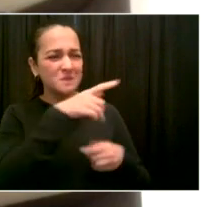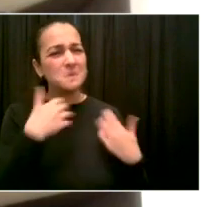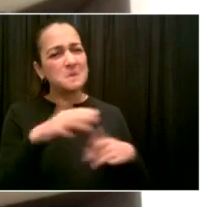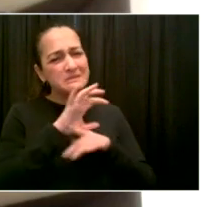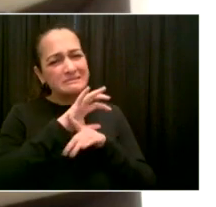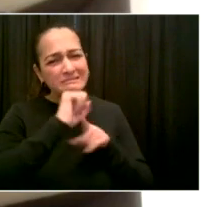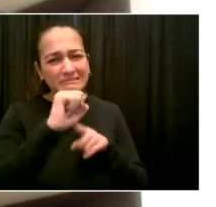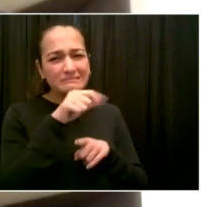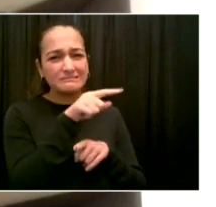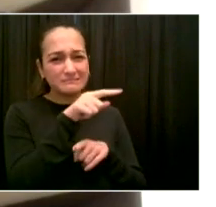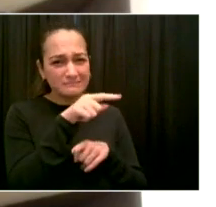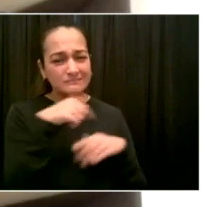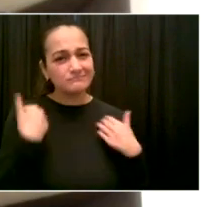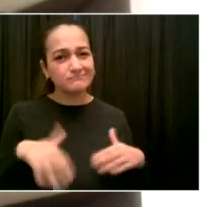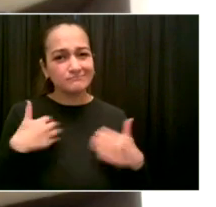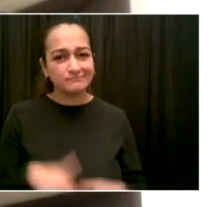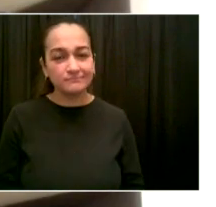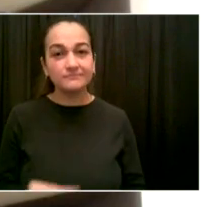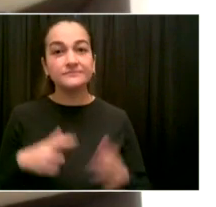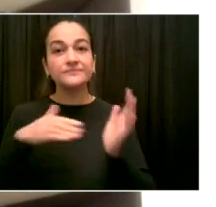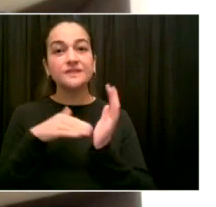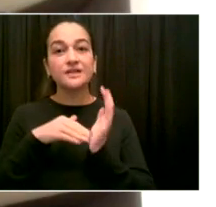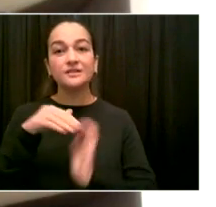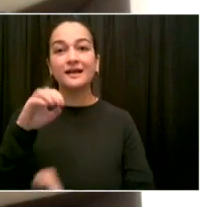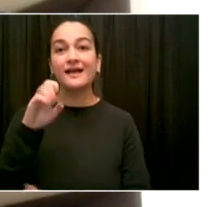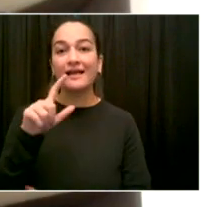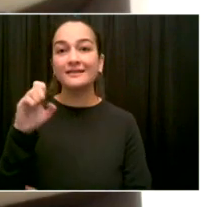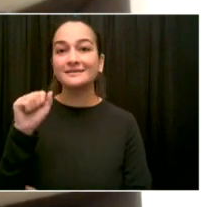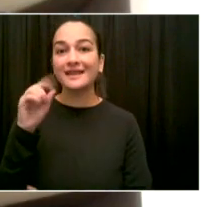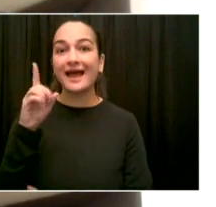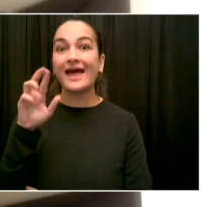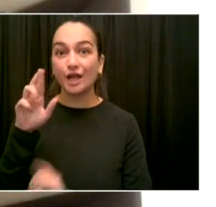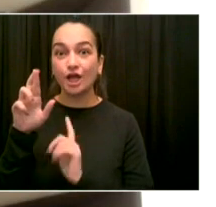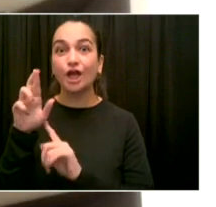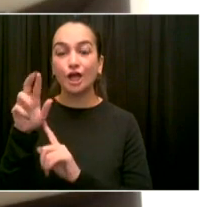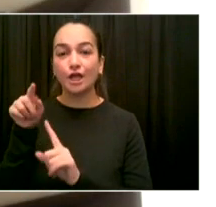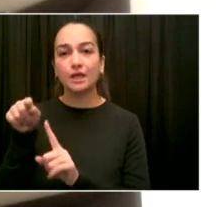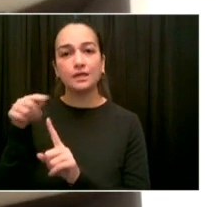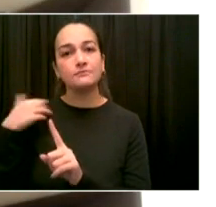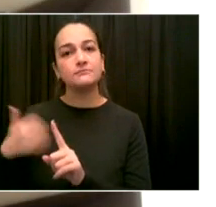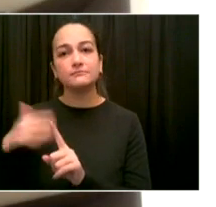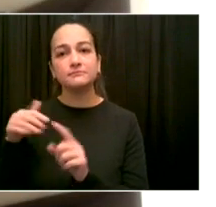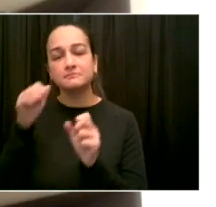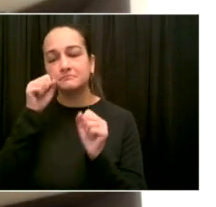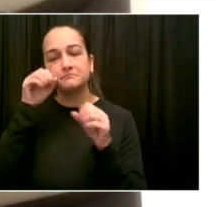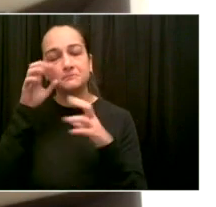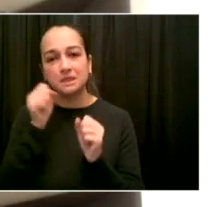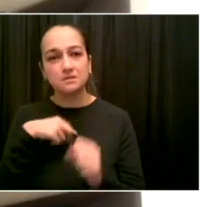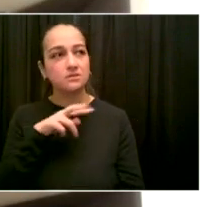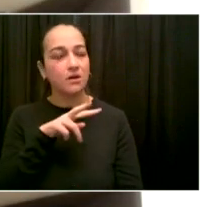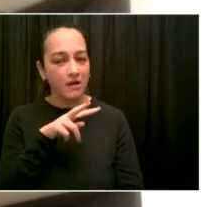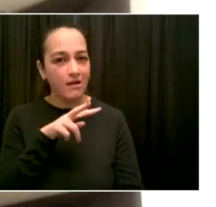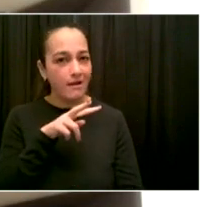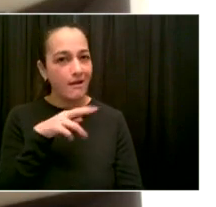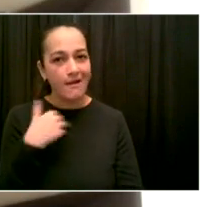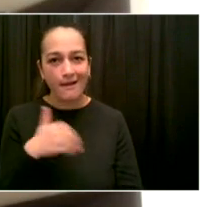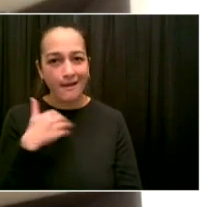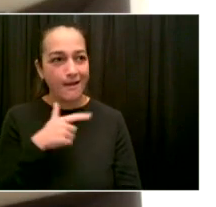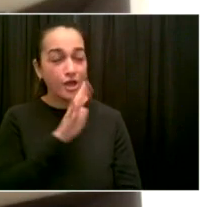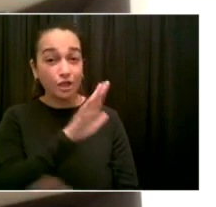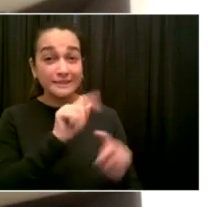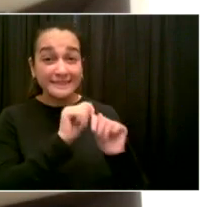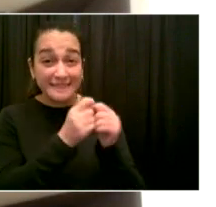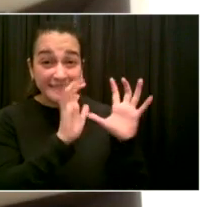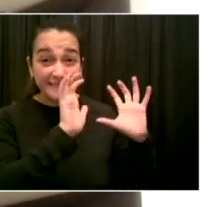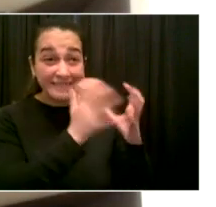really impressive consortium, which, as you know, includes our wonderful School of Public Health at CUNY. And they're going to both strengthen